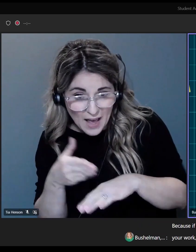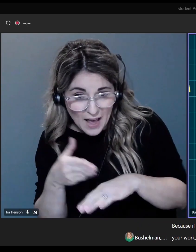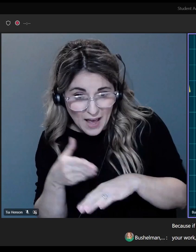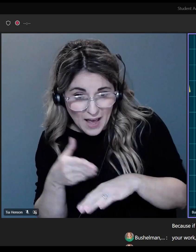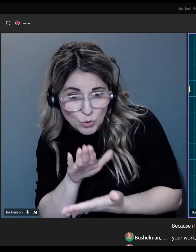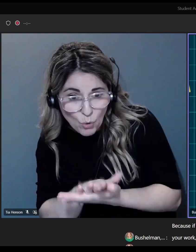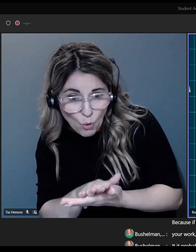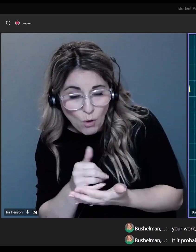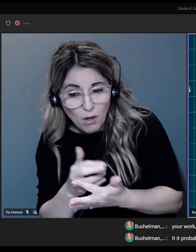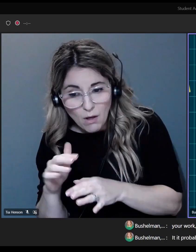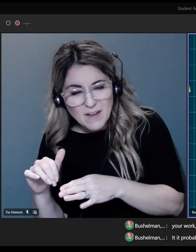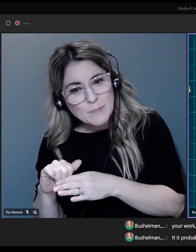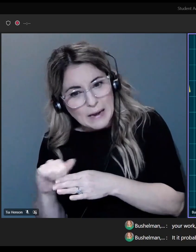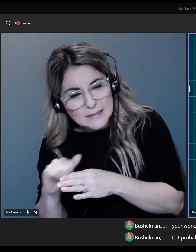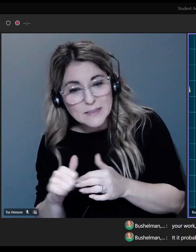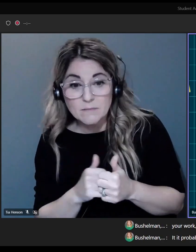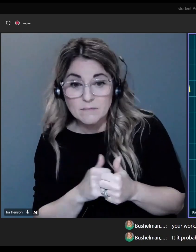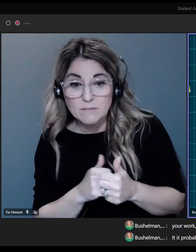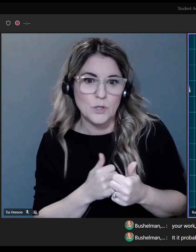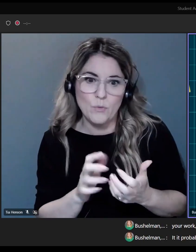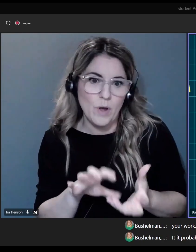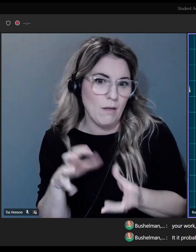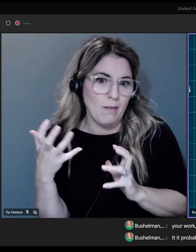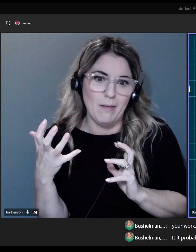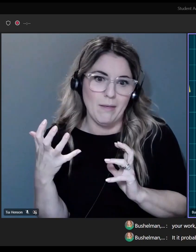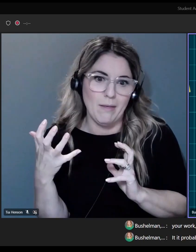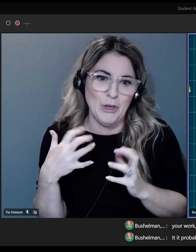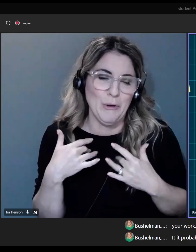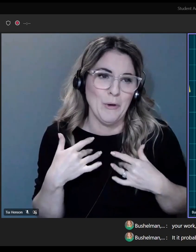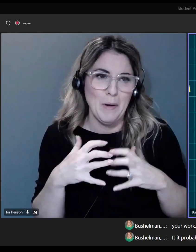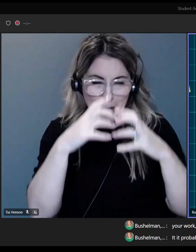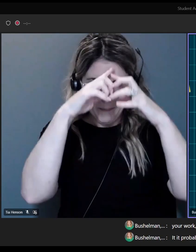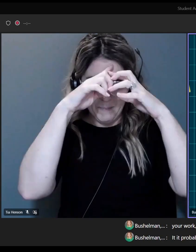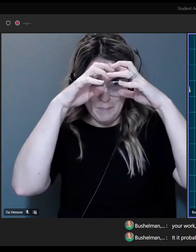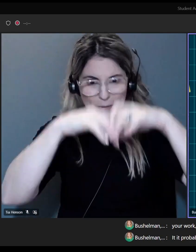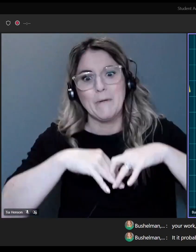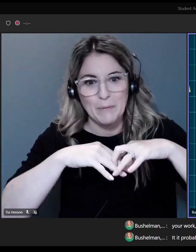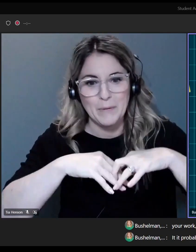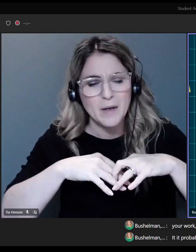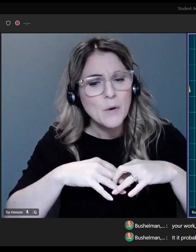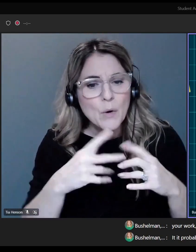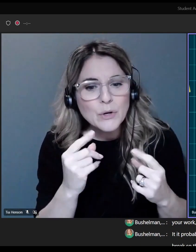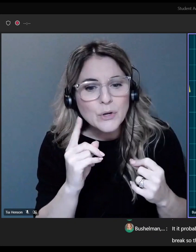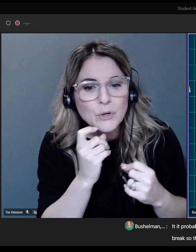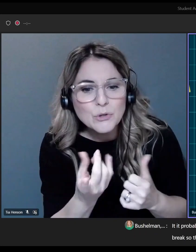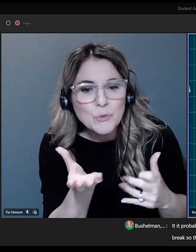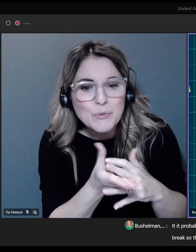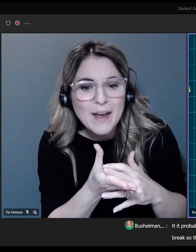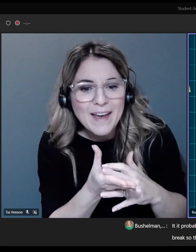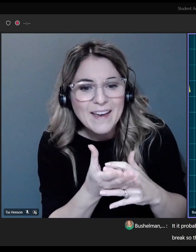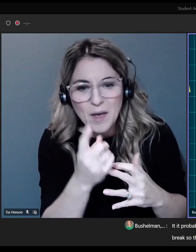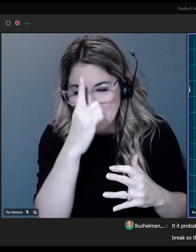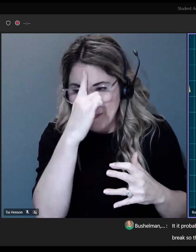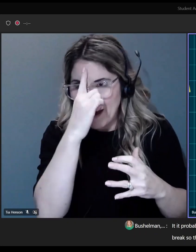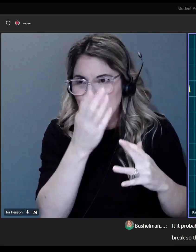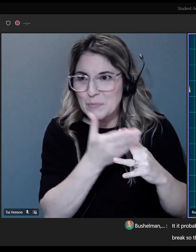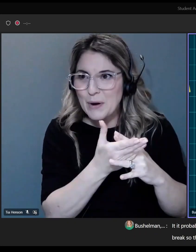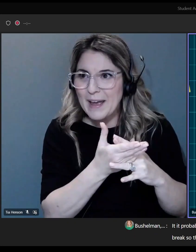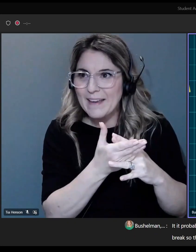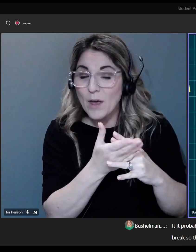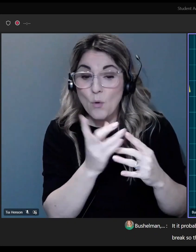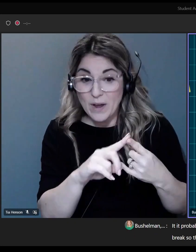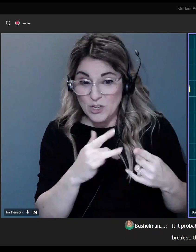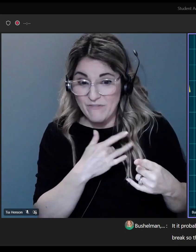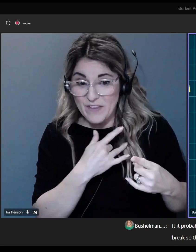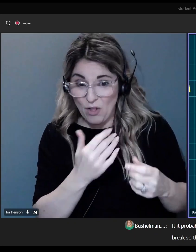it probably will not go well. So, what do you do to take a break? So, think about right now, when